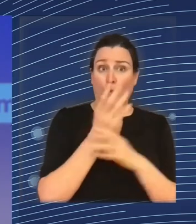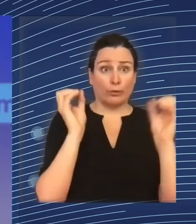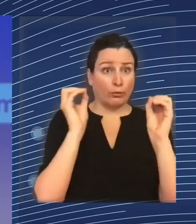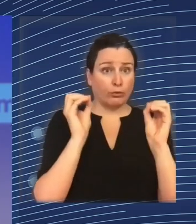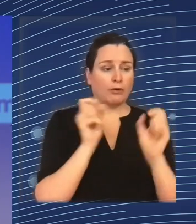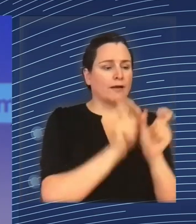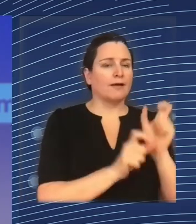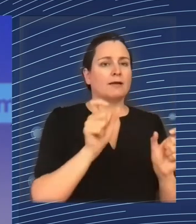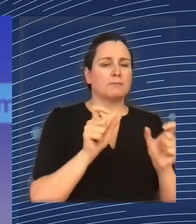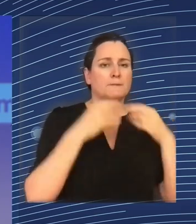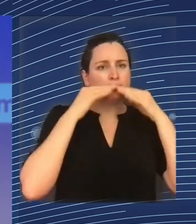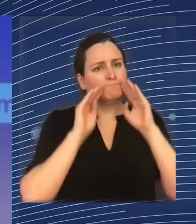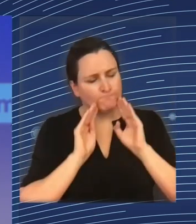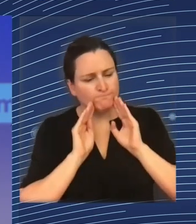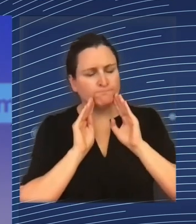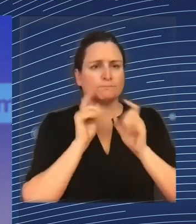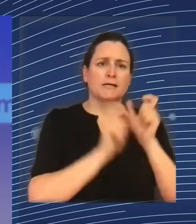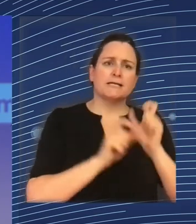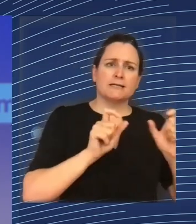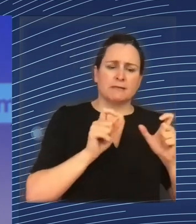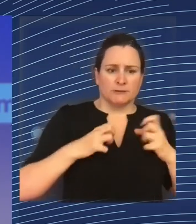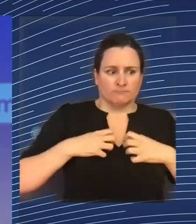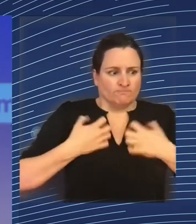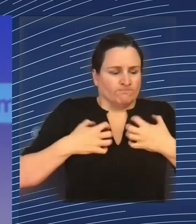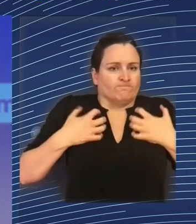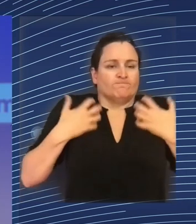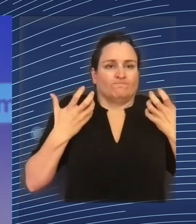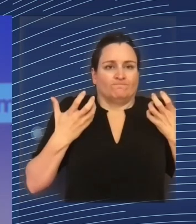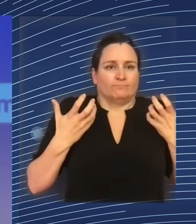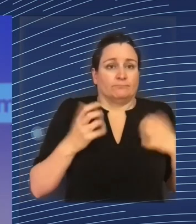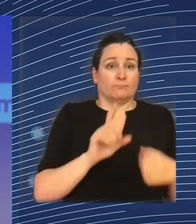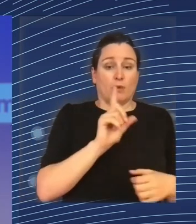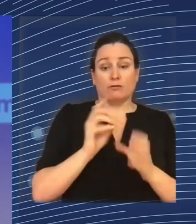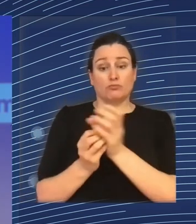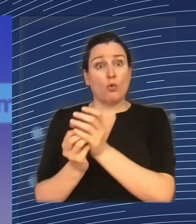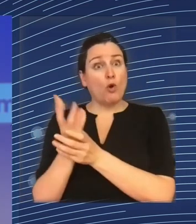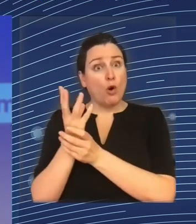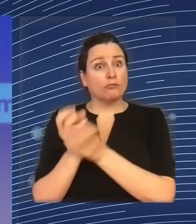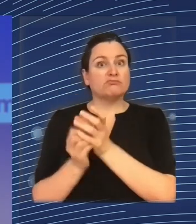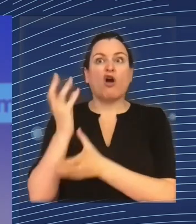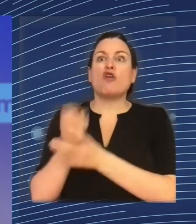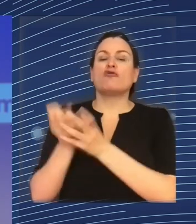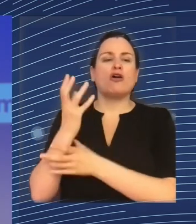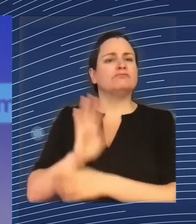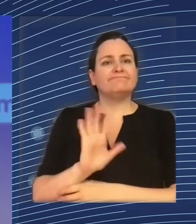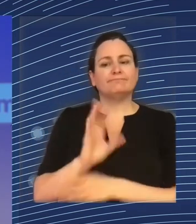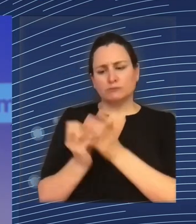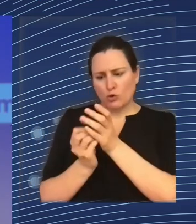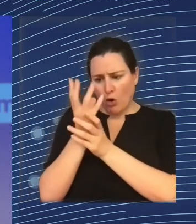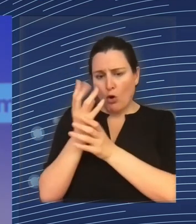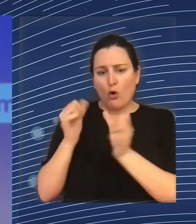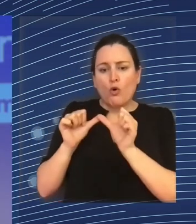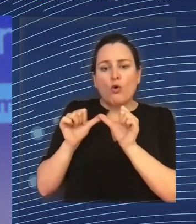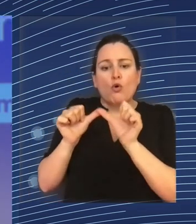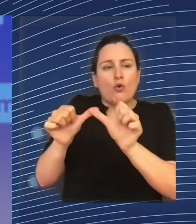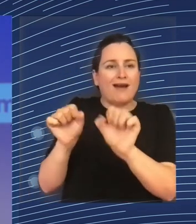sustainable way. And if we go in a sustainable way, we can achieve that. I want to highlight that cohesion policy